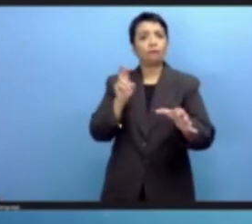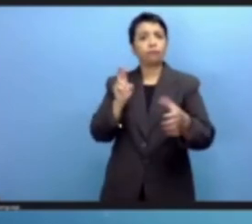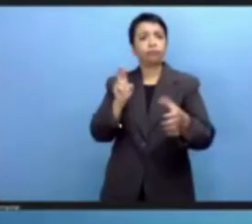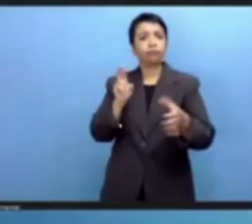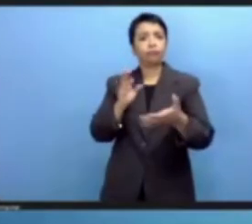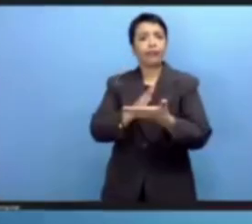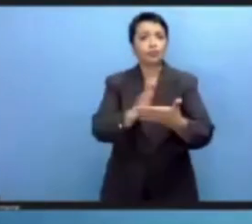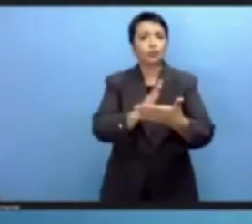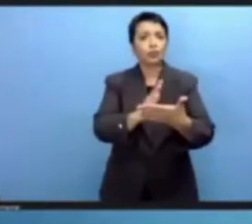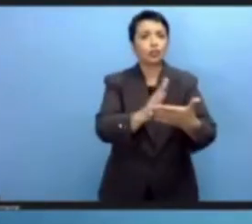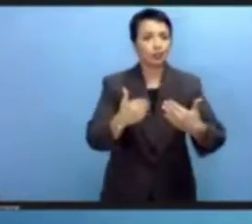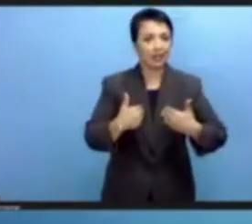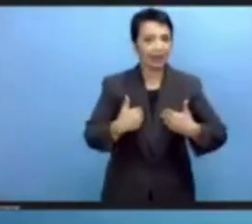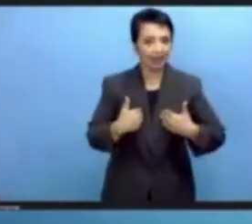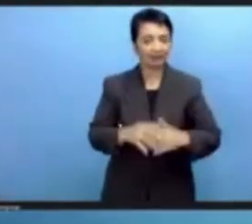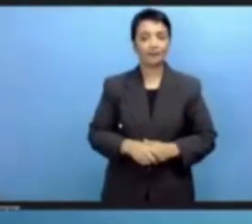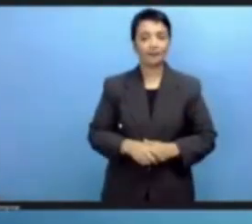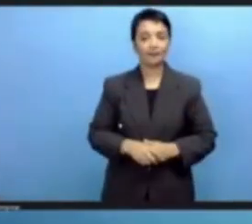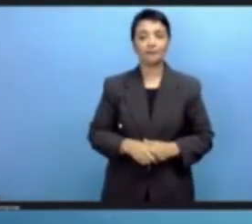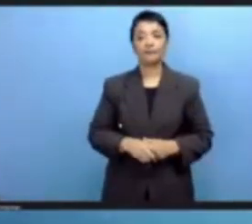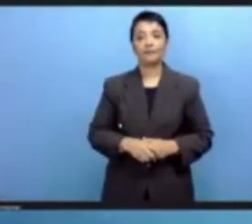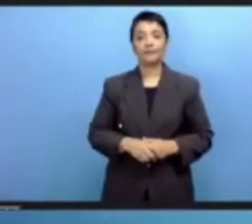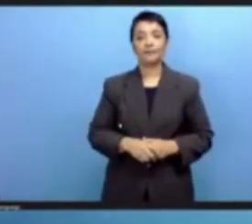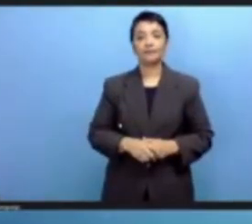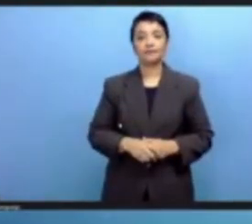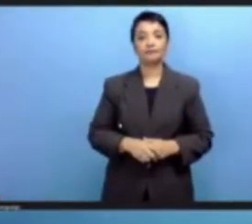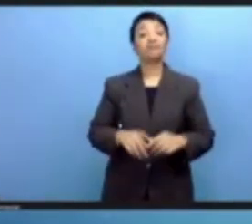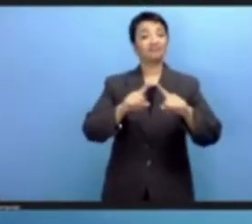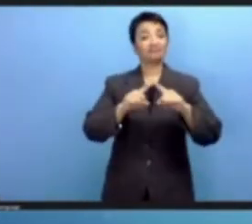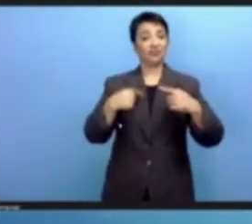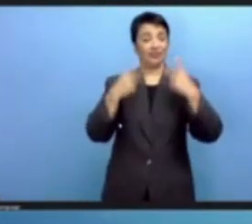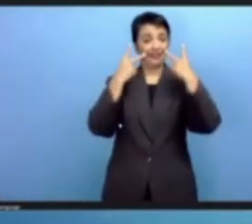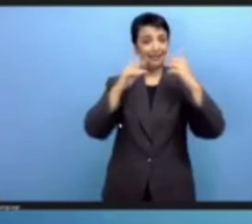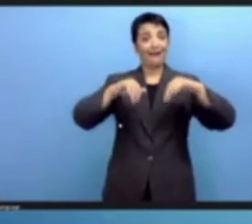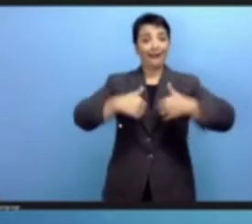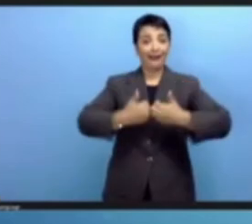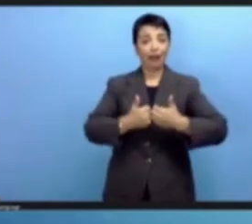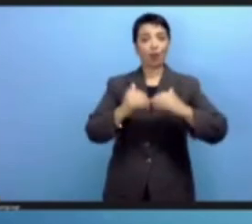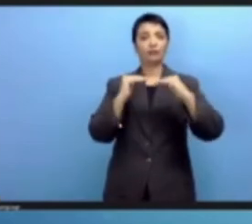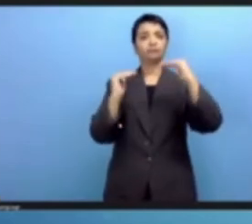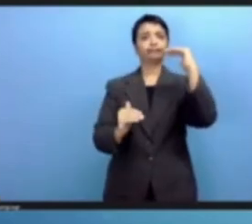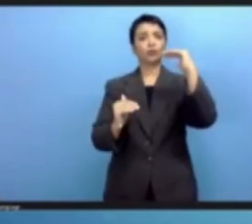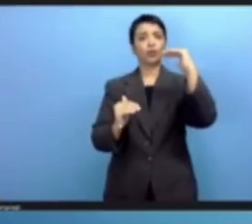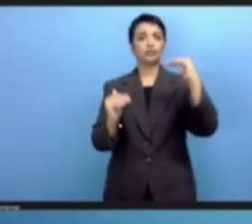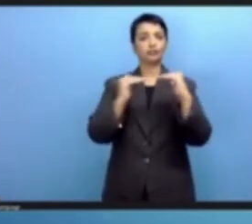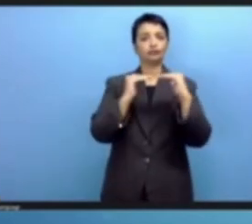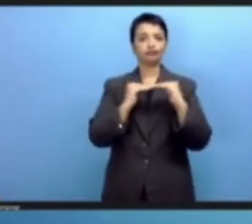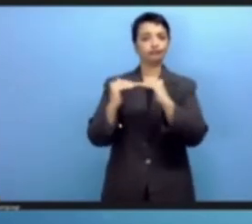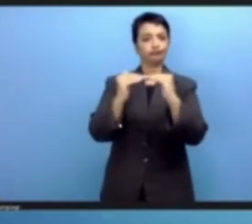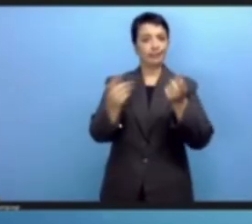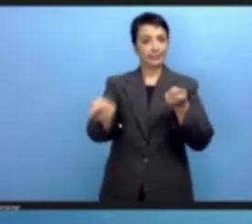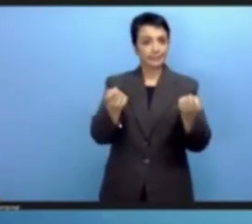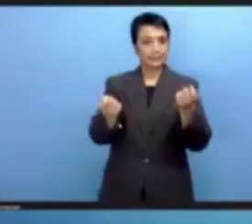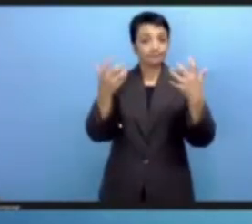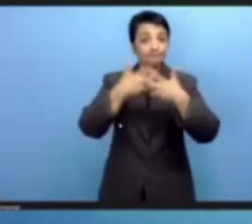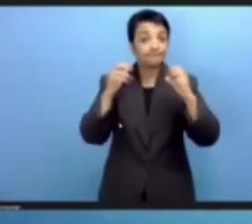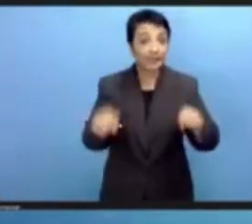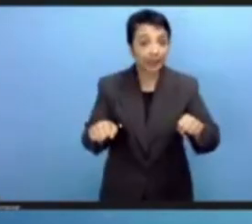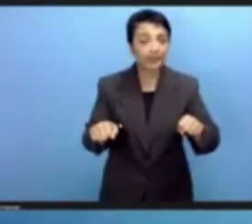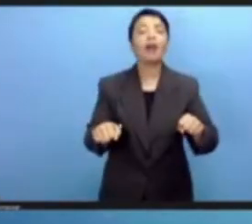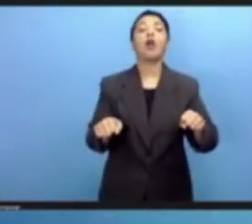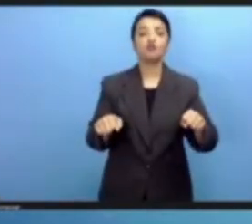technology also play a role in mitigating such inequalities? The answer is yes, and we have several examples of that.